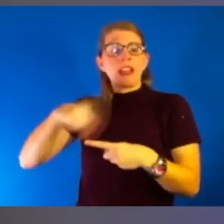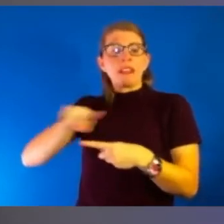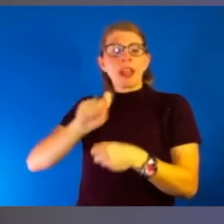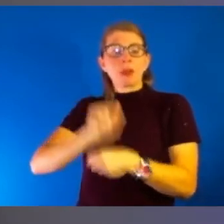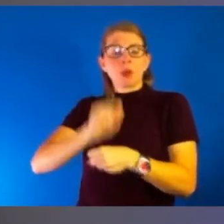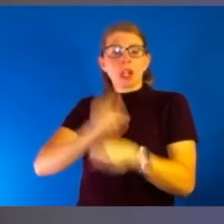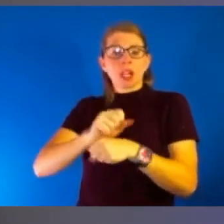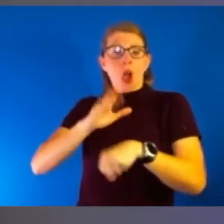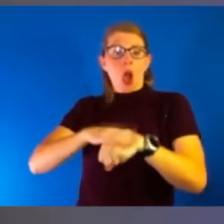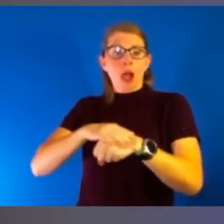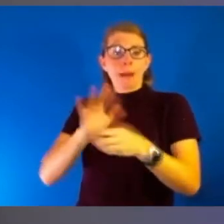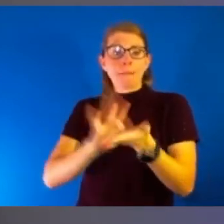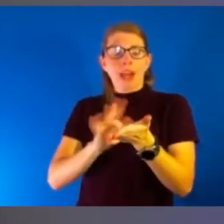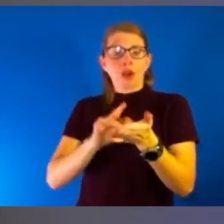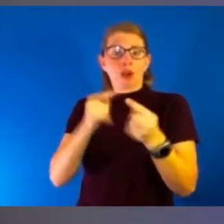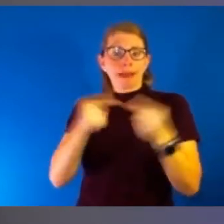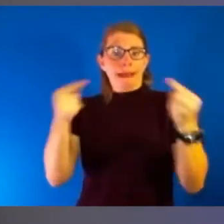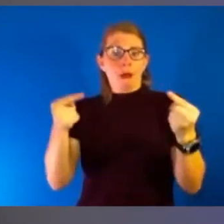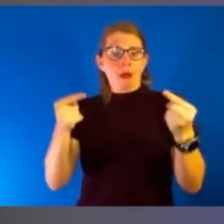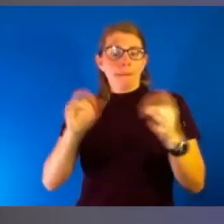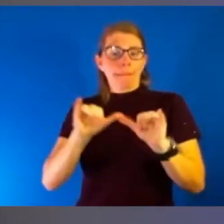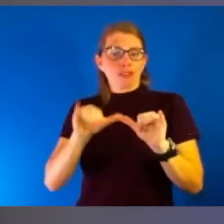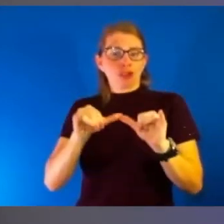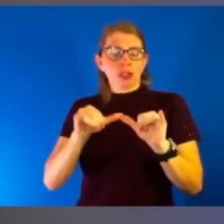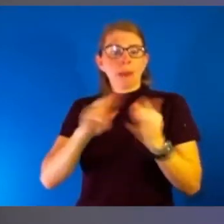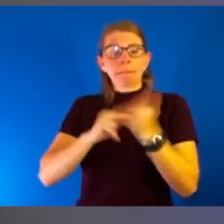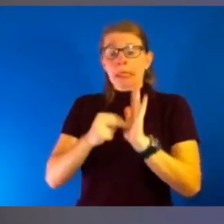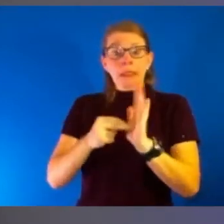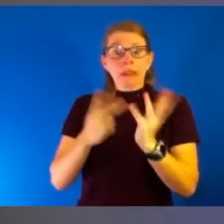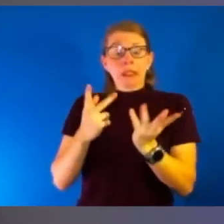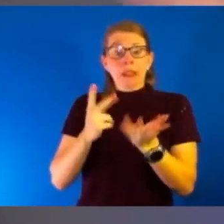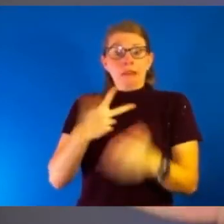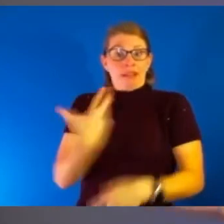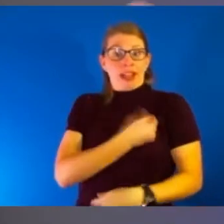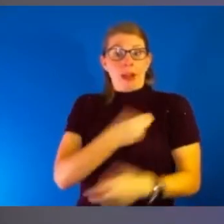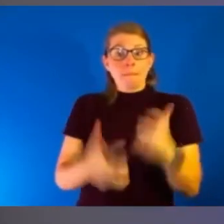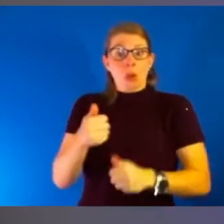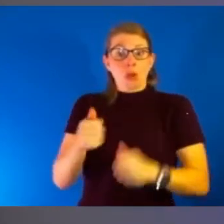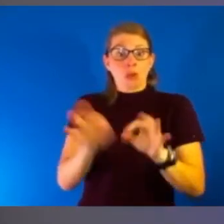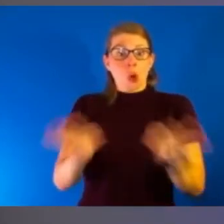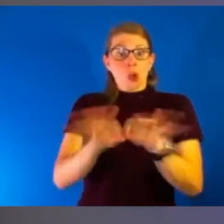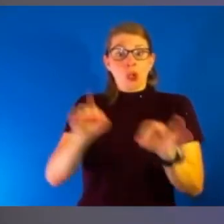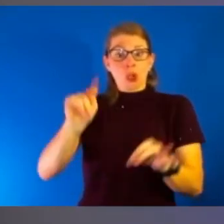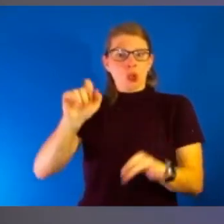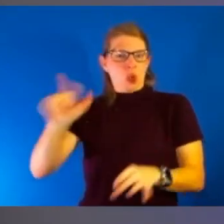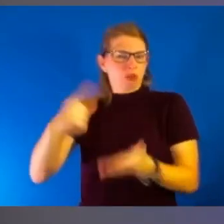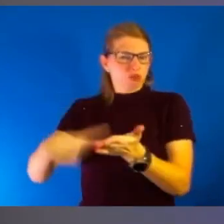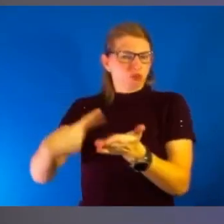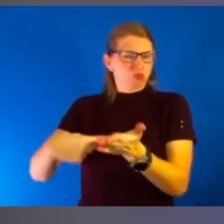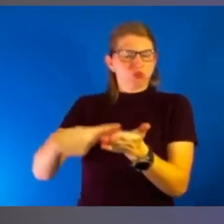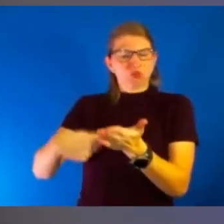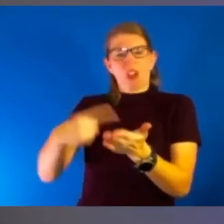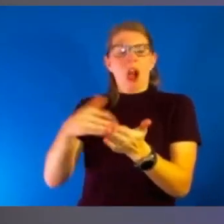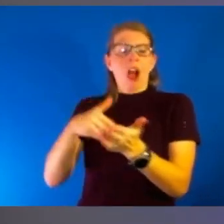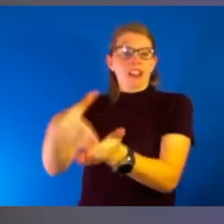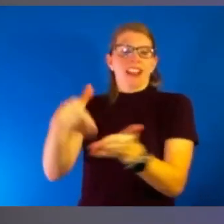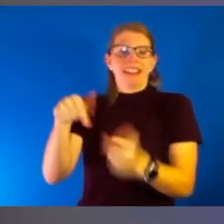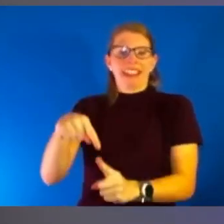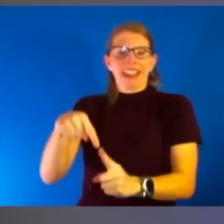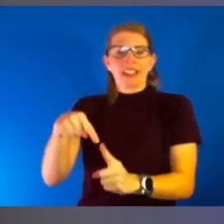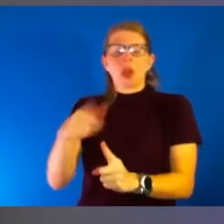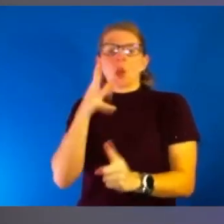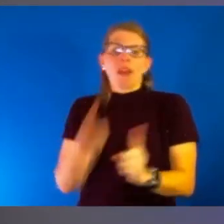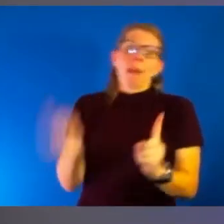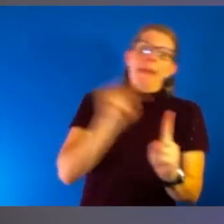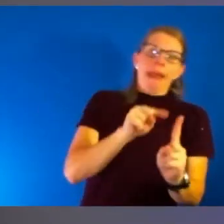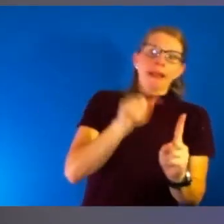And so that means a lot of different things, you know, as vaccine is our most important tool, we talk about that all the time on this show. Yeah, we're gonna come back to that. But